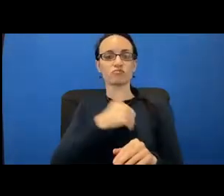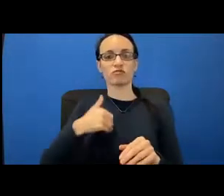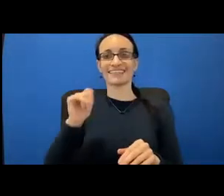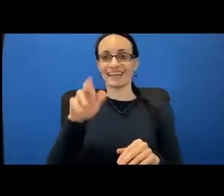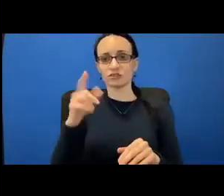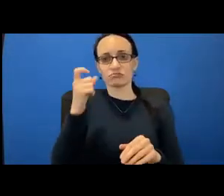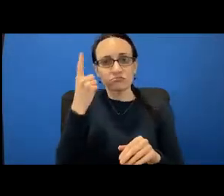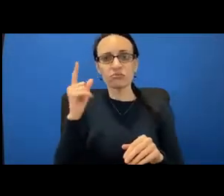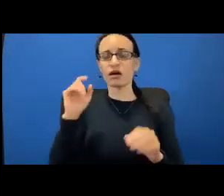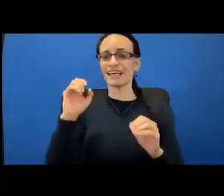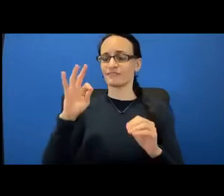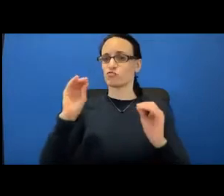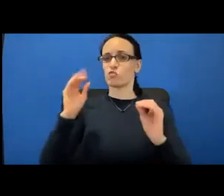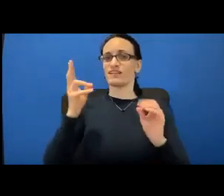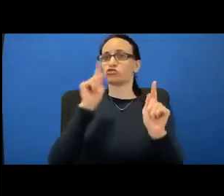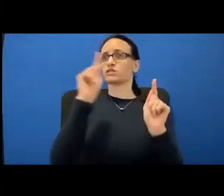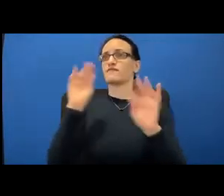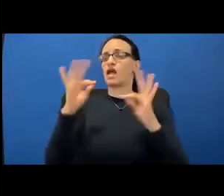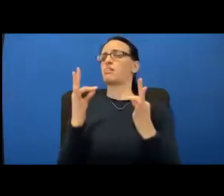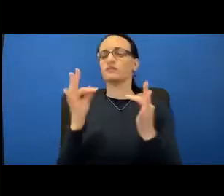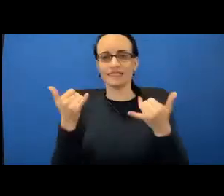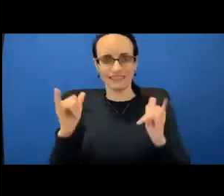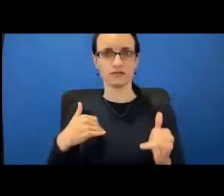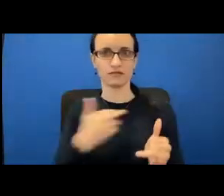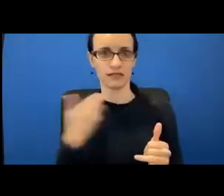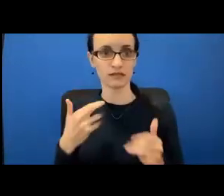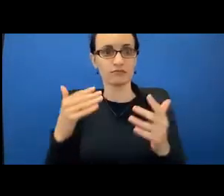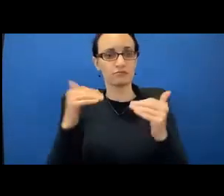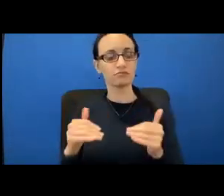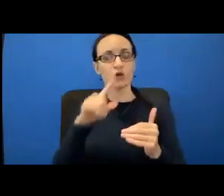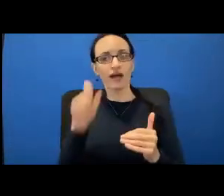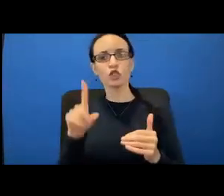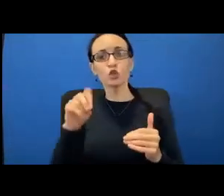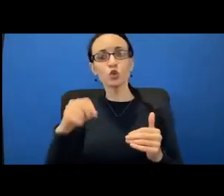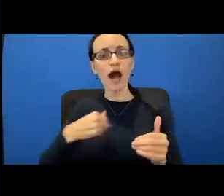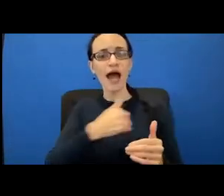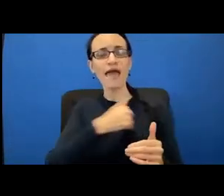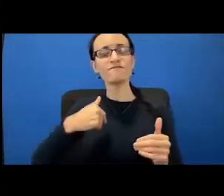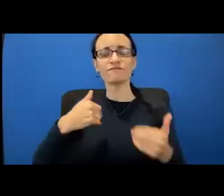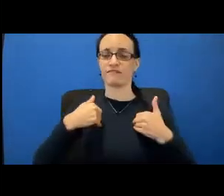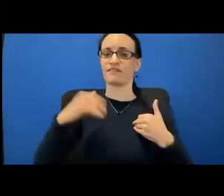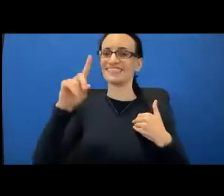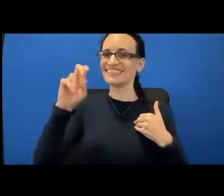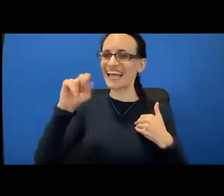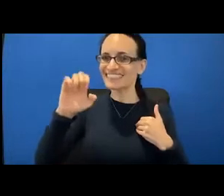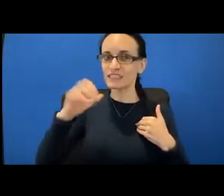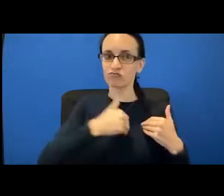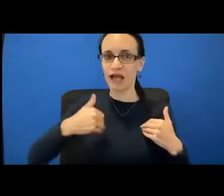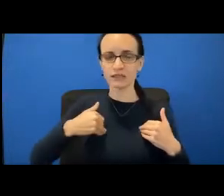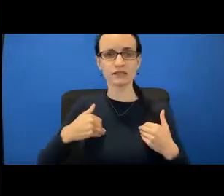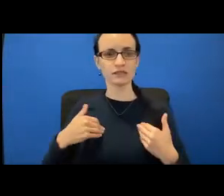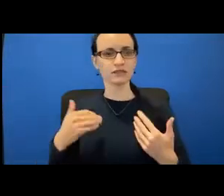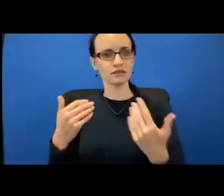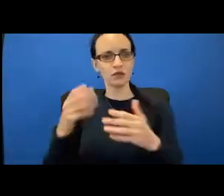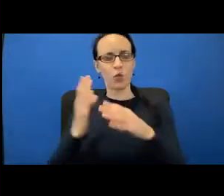risk. Number two, do I have dense breasts? Half of women over age 40 have dense breast tissue. It's natural and